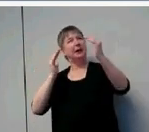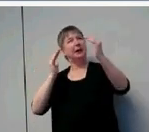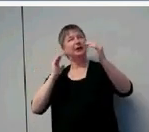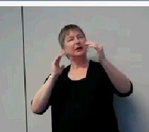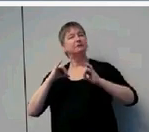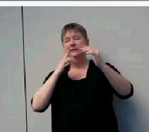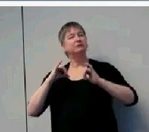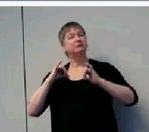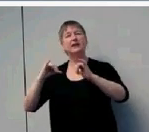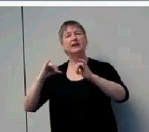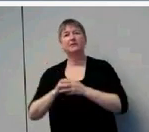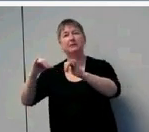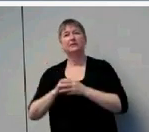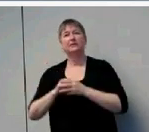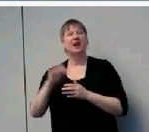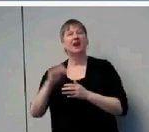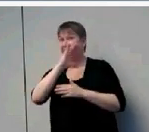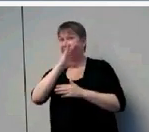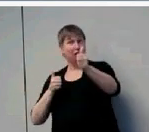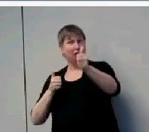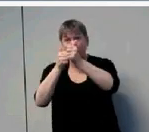catching up or differentiation.